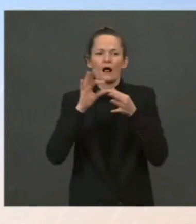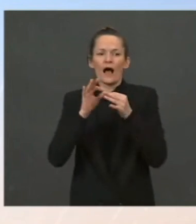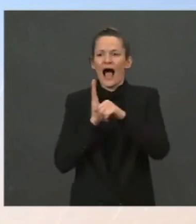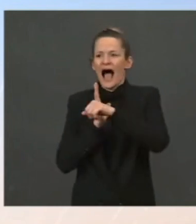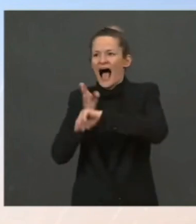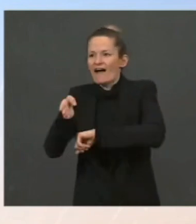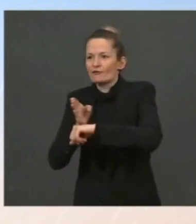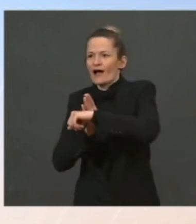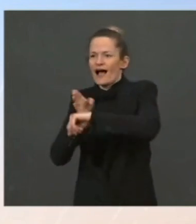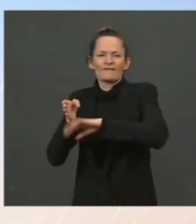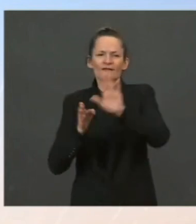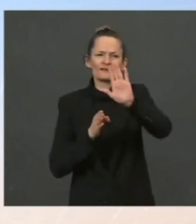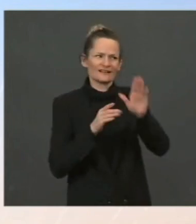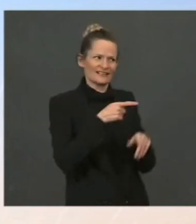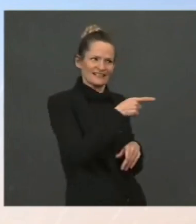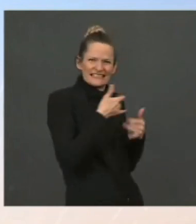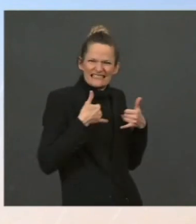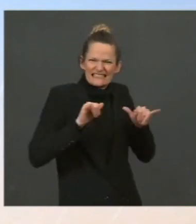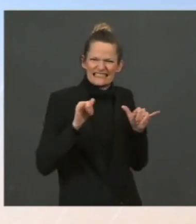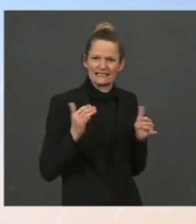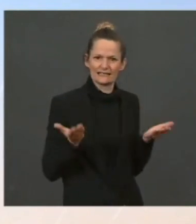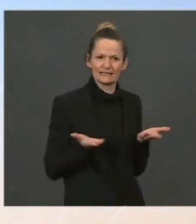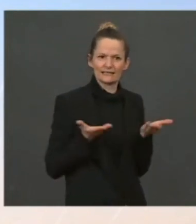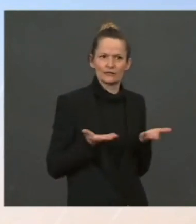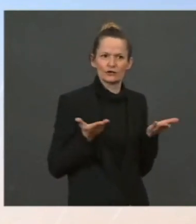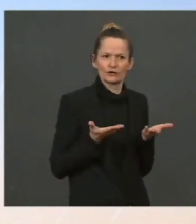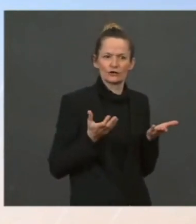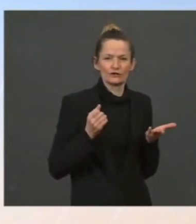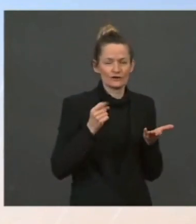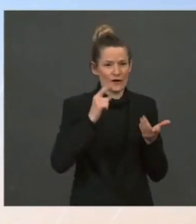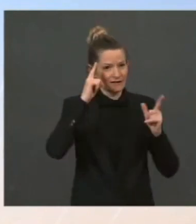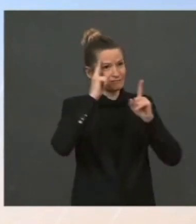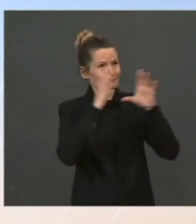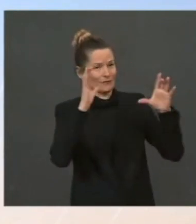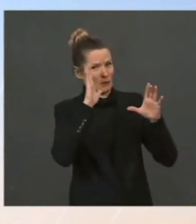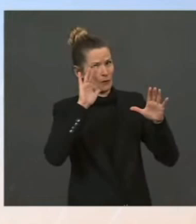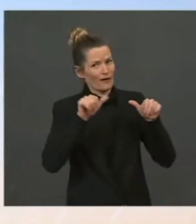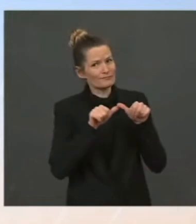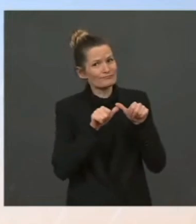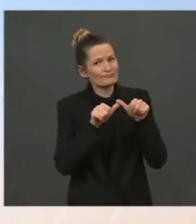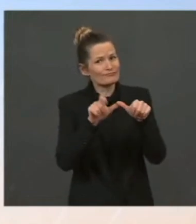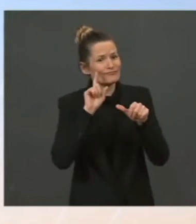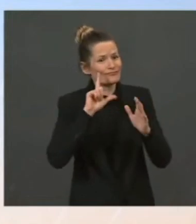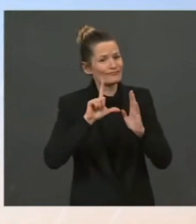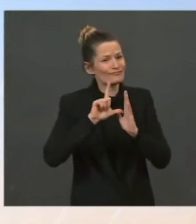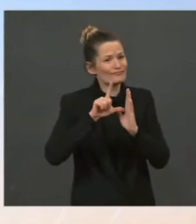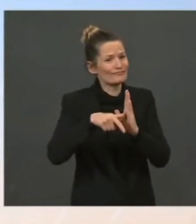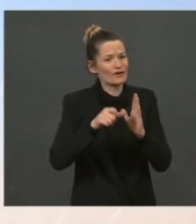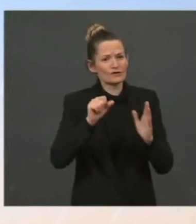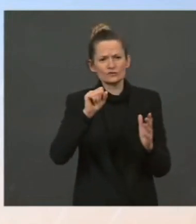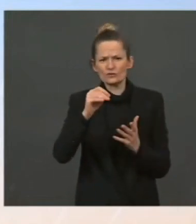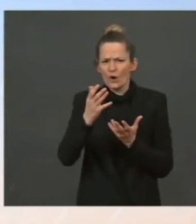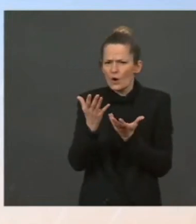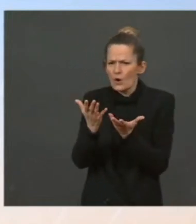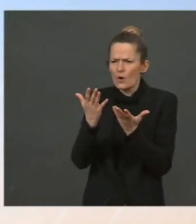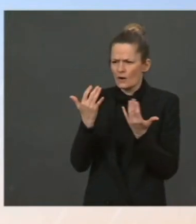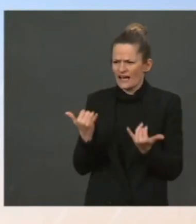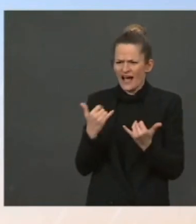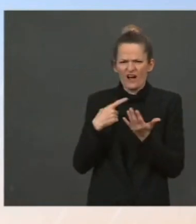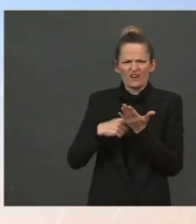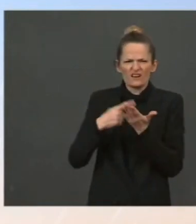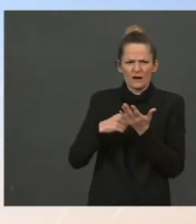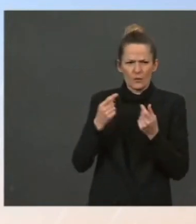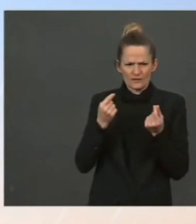stay. How do you marry the distance between what's happening now with U.S. production,